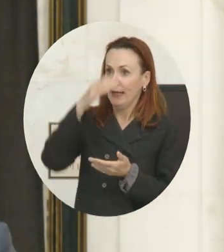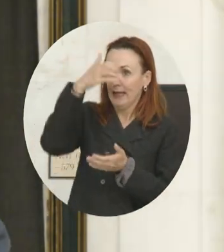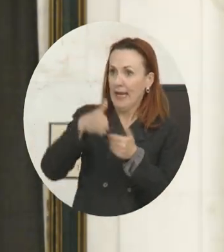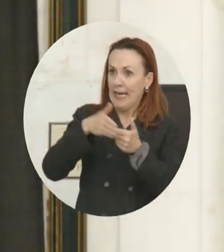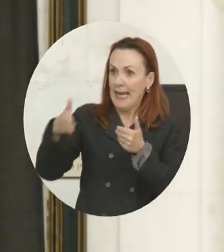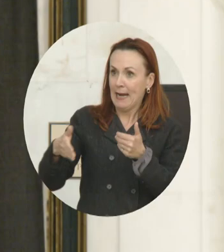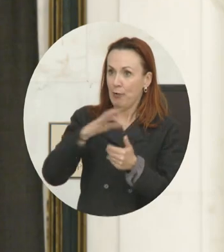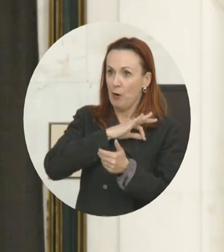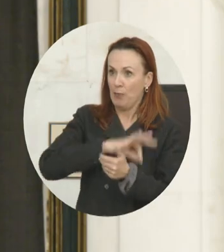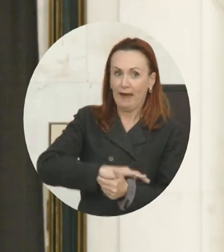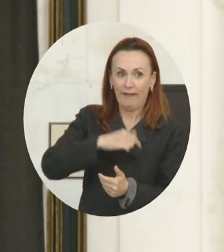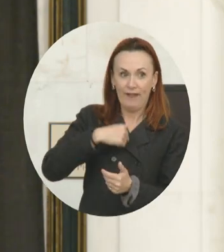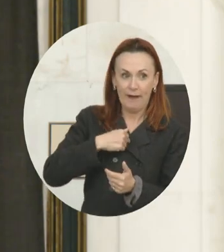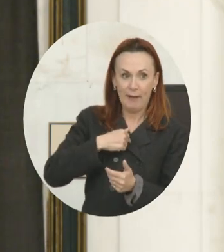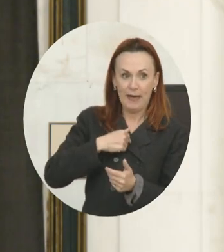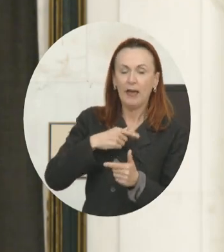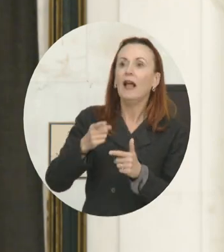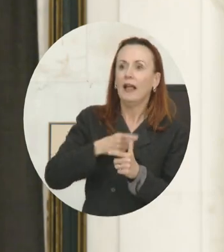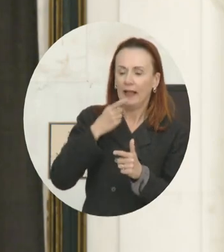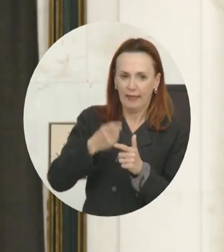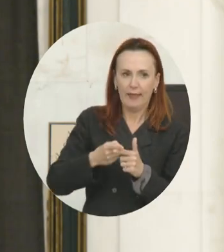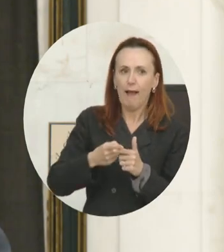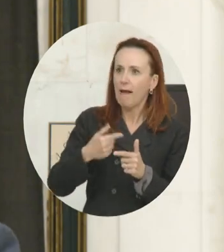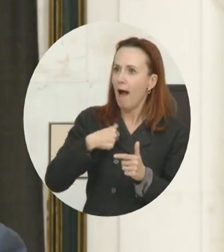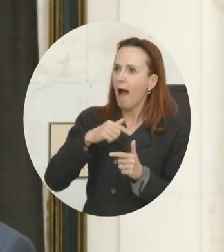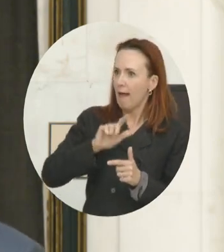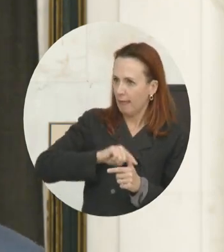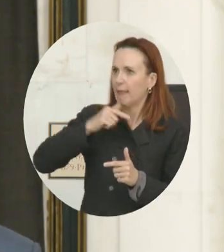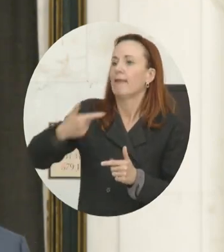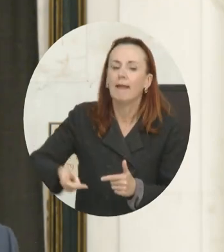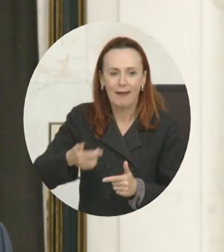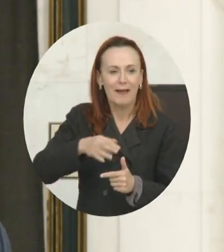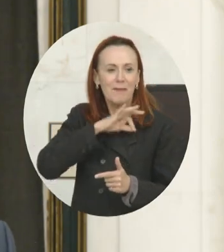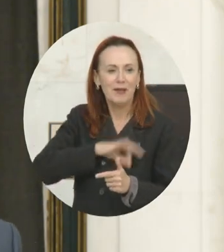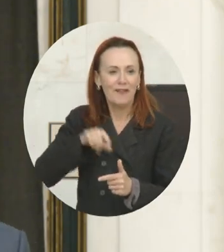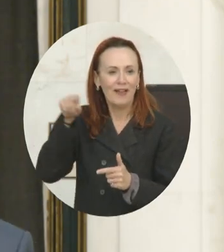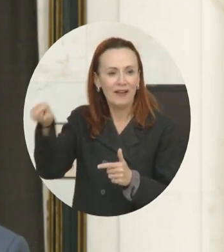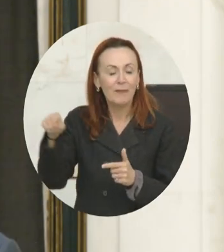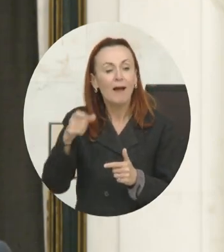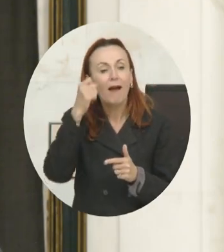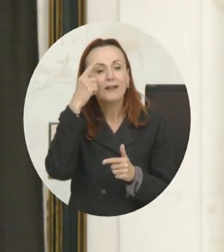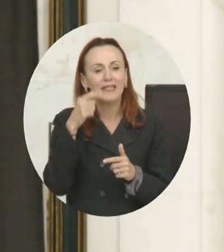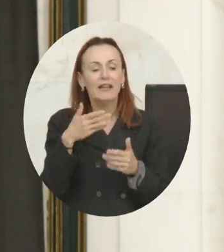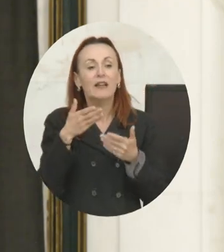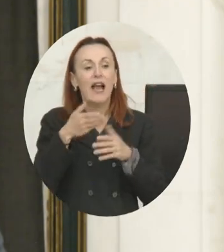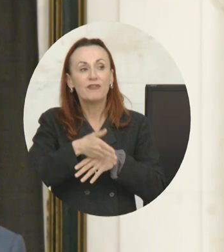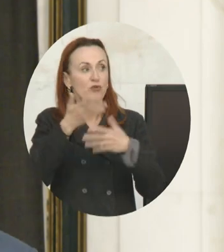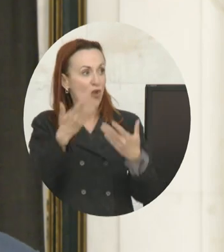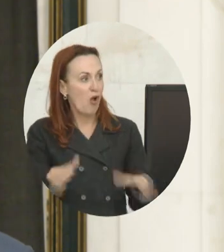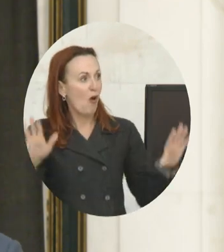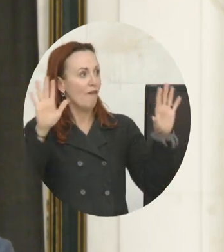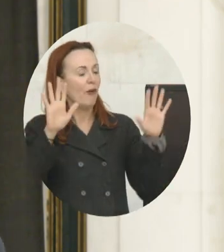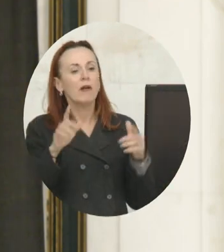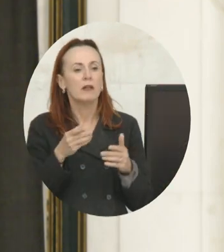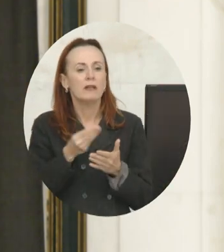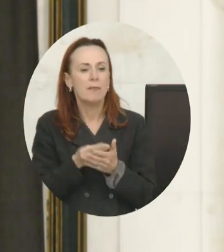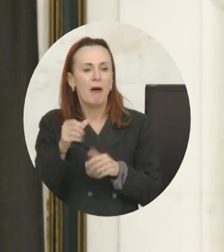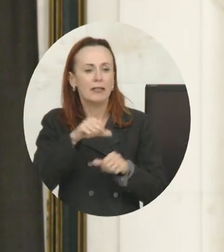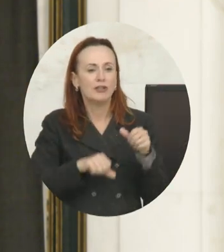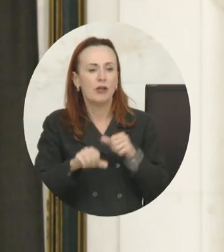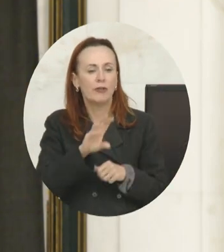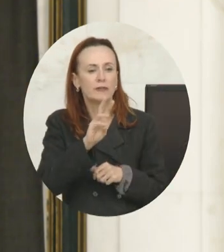bought him a six-pack after he took him to the hospital, and then my buddy bought him a six-pack after he saved his life. So I just want to offer that